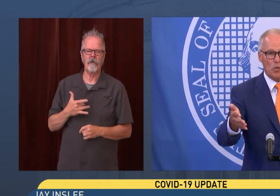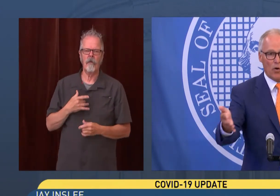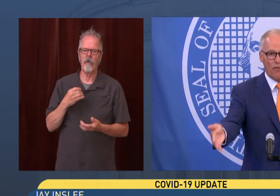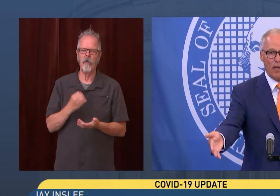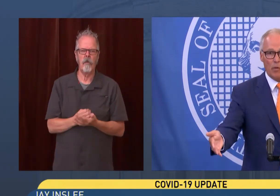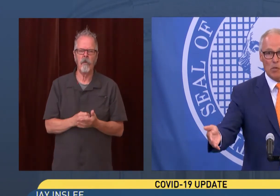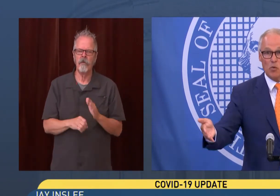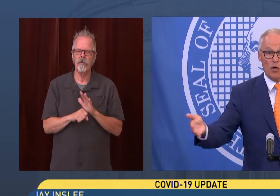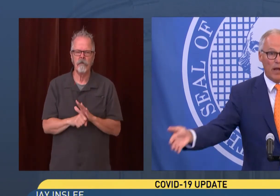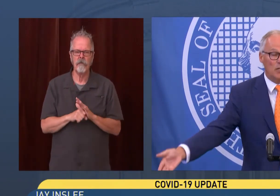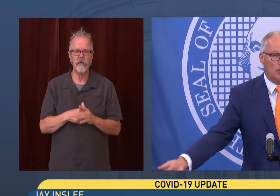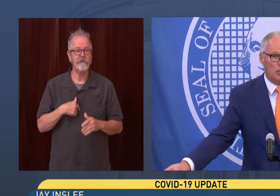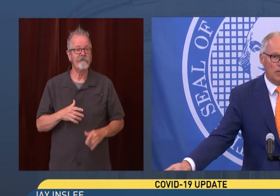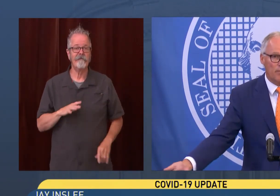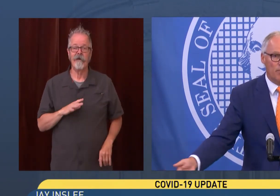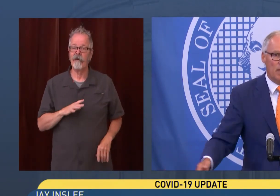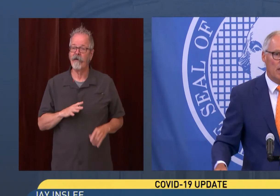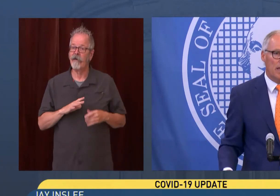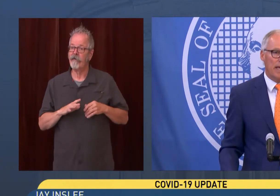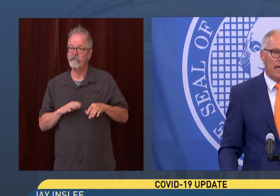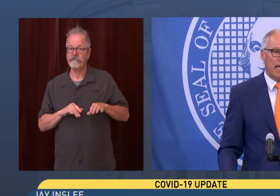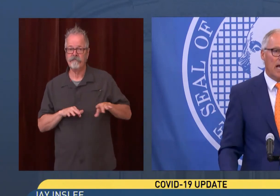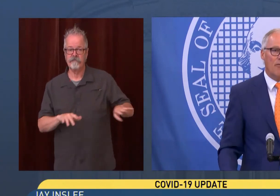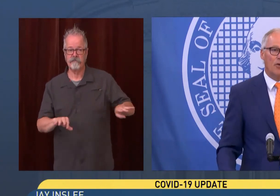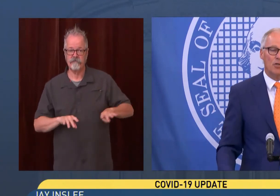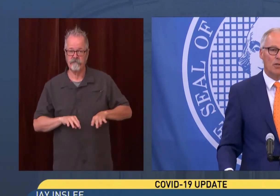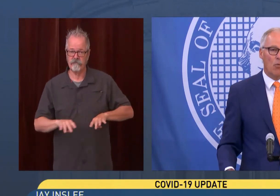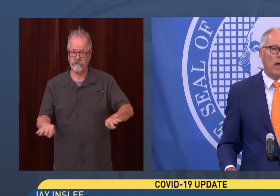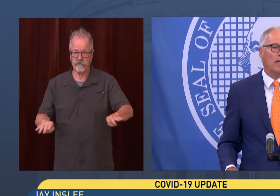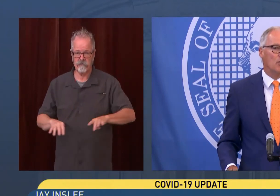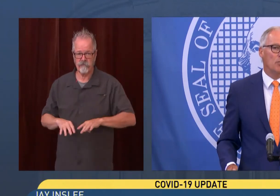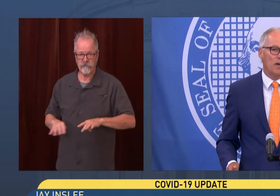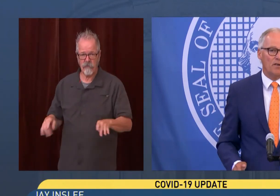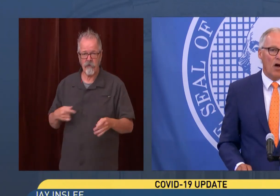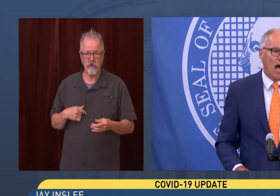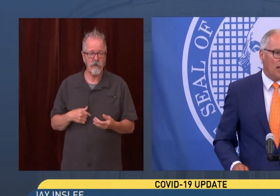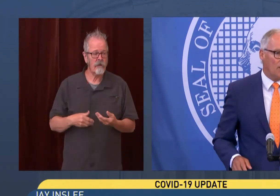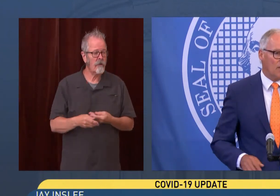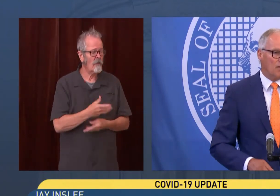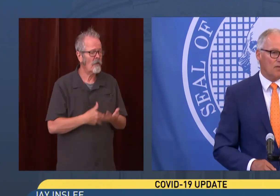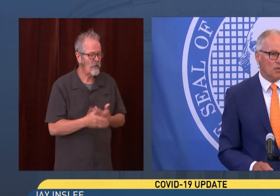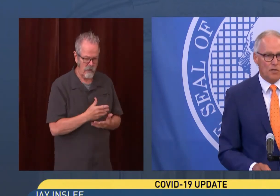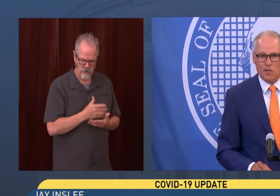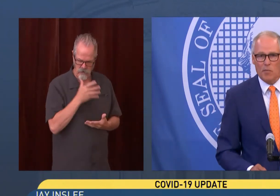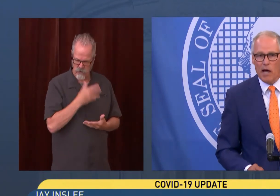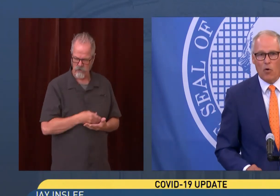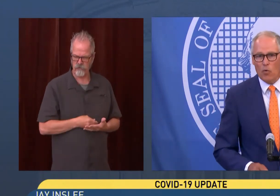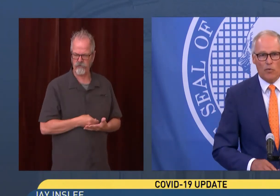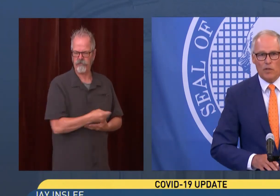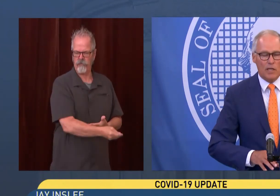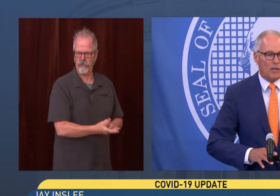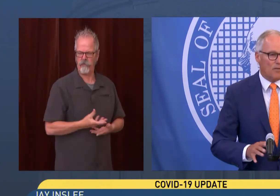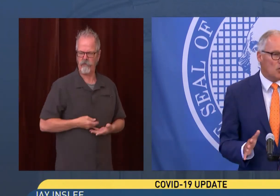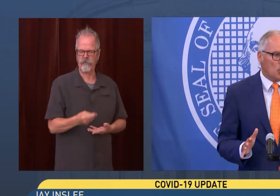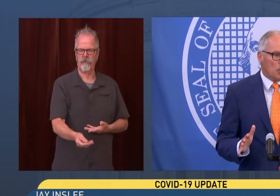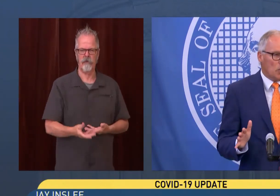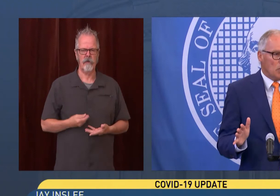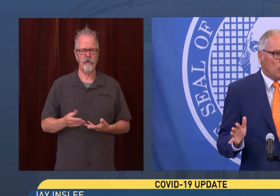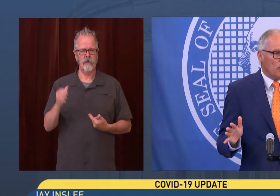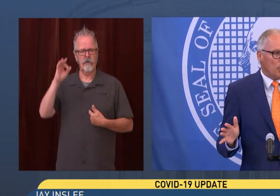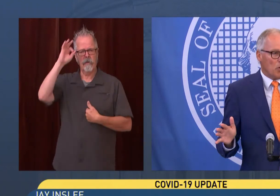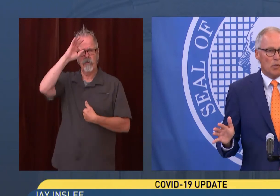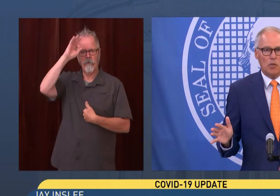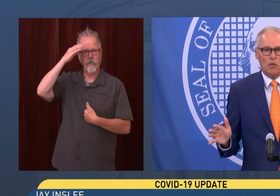co-workers, to our families, to our grandchildren. And I've heard way too much talk that this is just somehow the individual